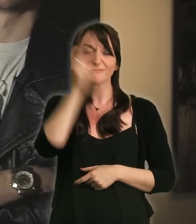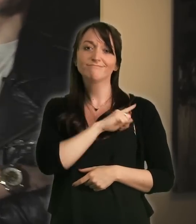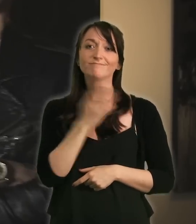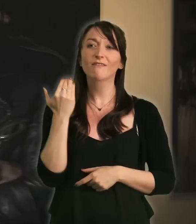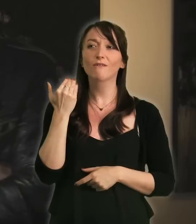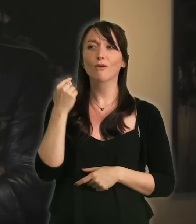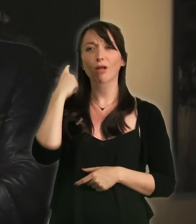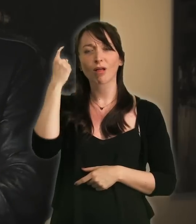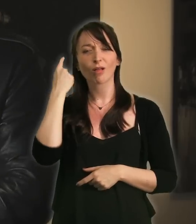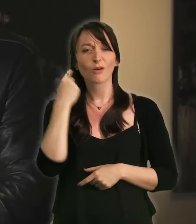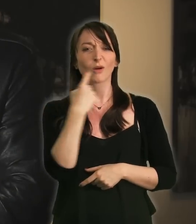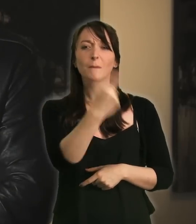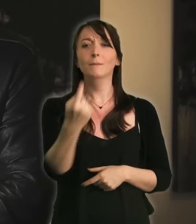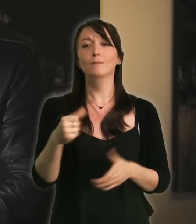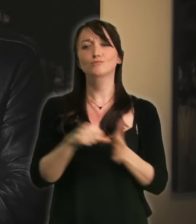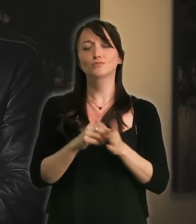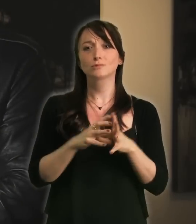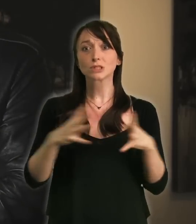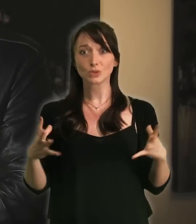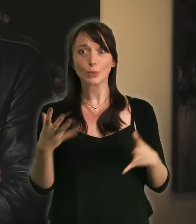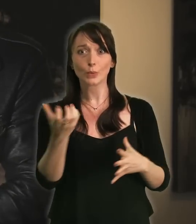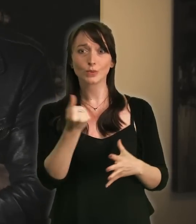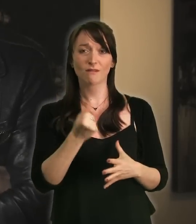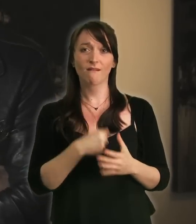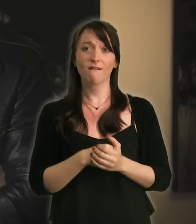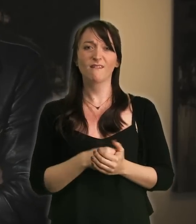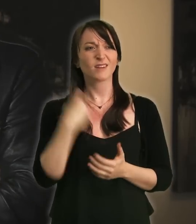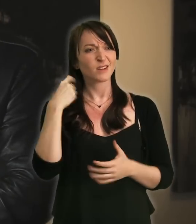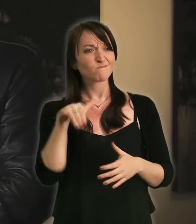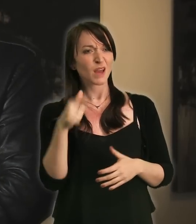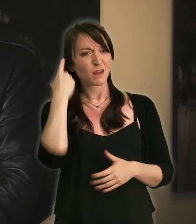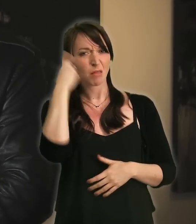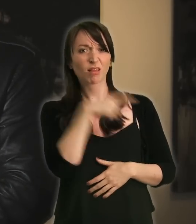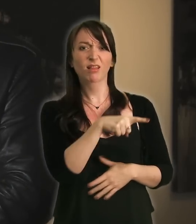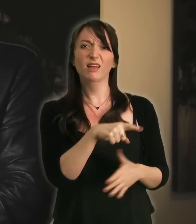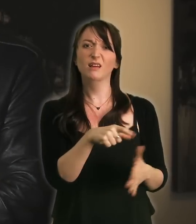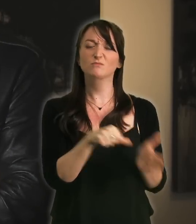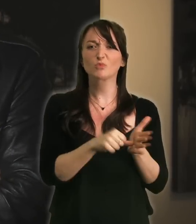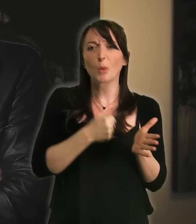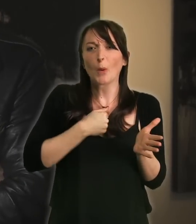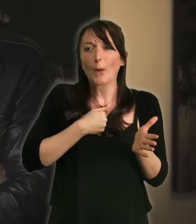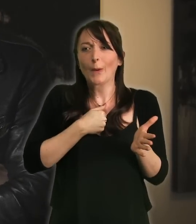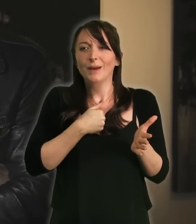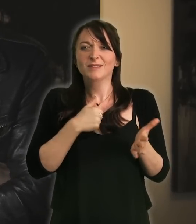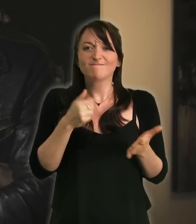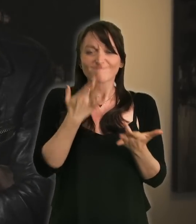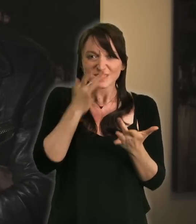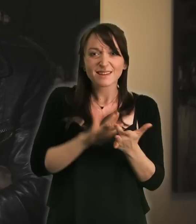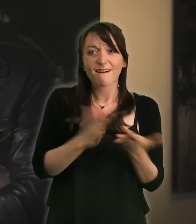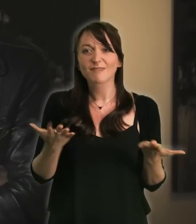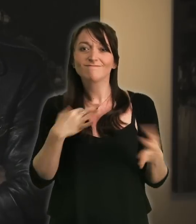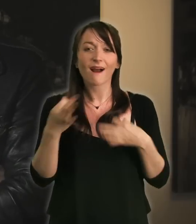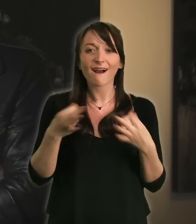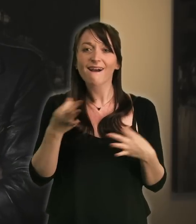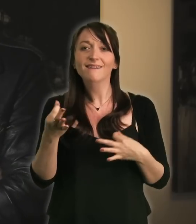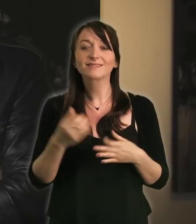not going to there where I thought people are going to have bigger problems than me, I'm just going to look like I'm kind of feigning it